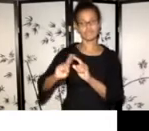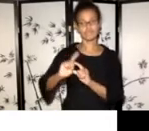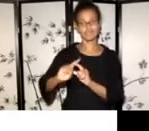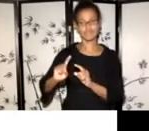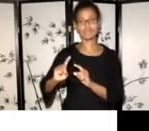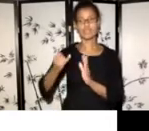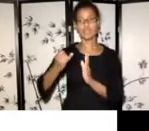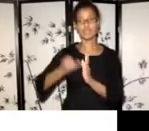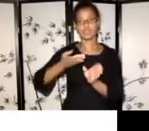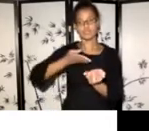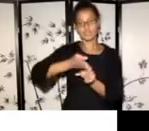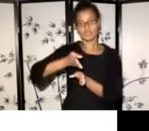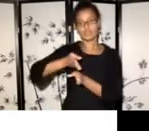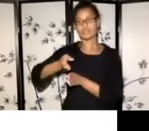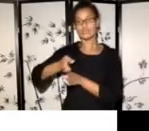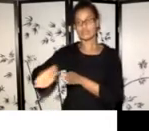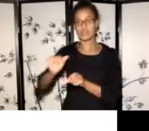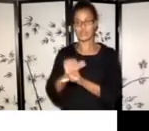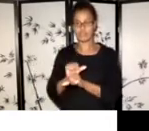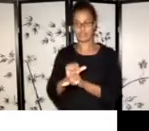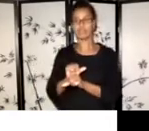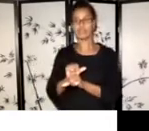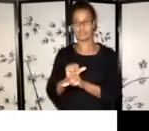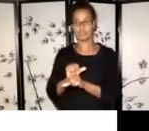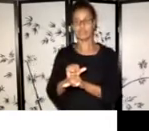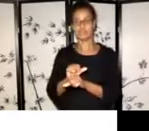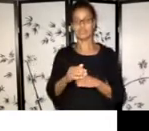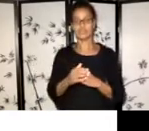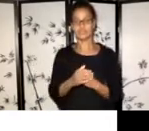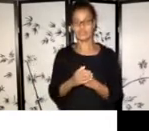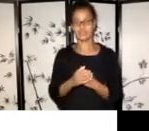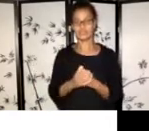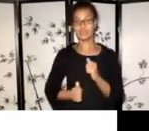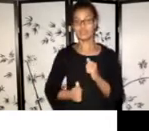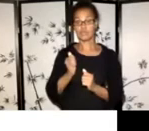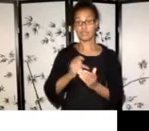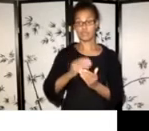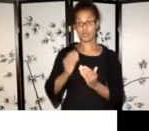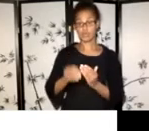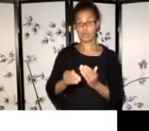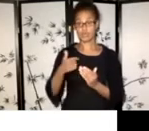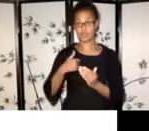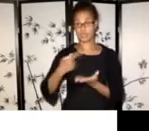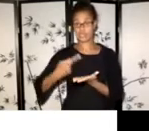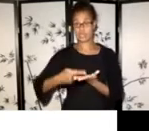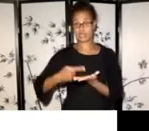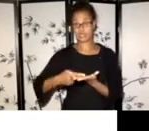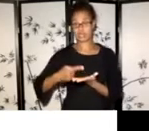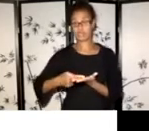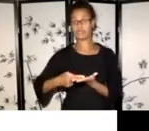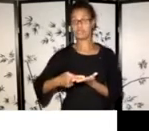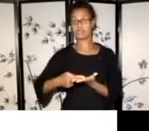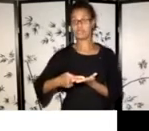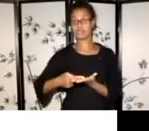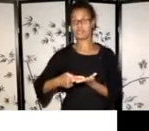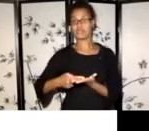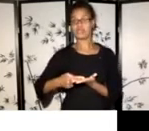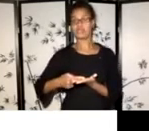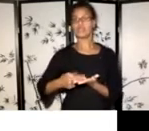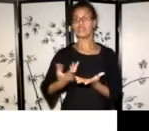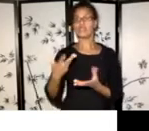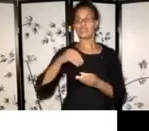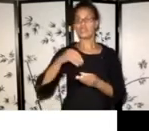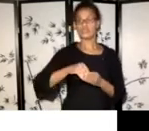practices. Um, and most of the programs I'm speaking to are also, uh, multi-disciplinary and